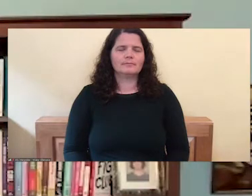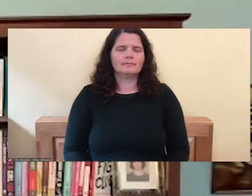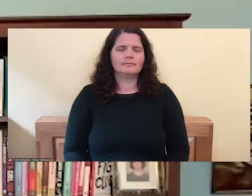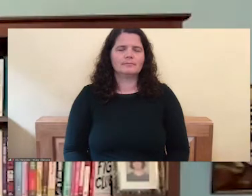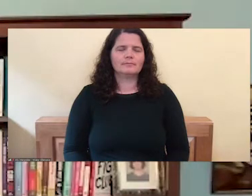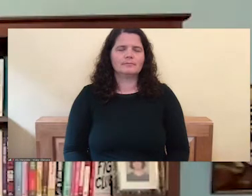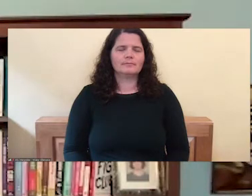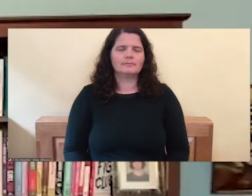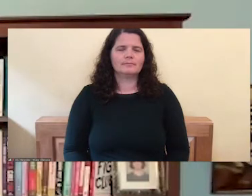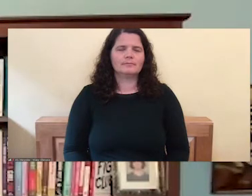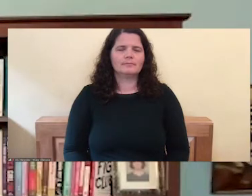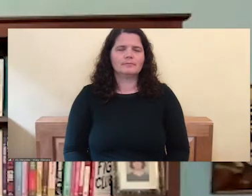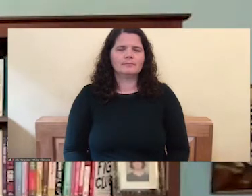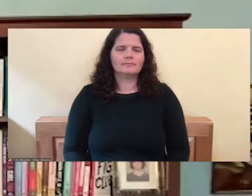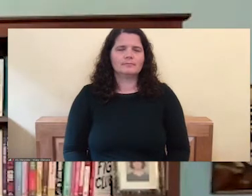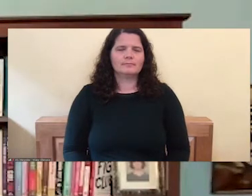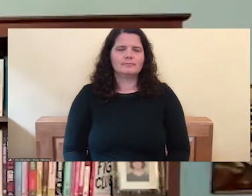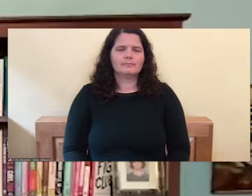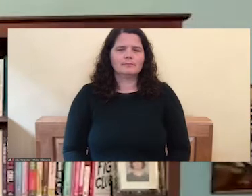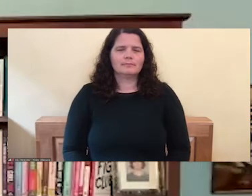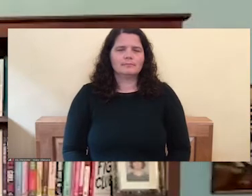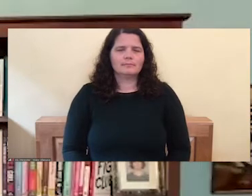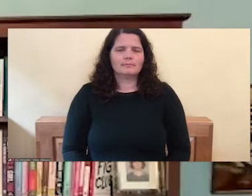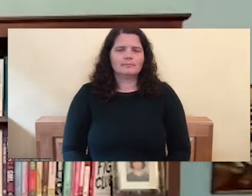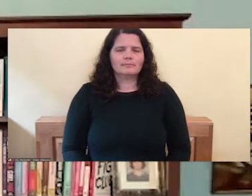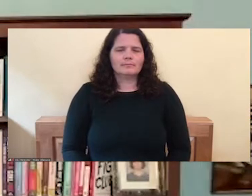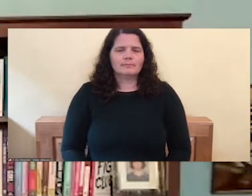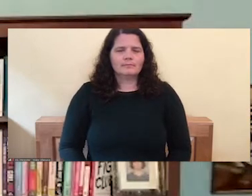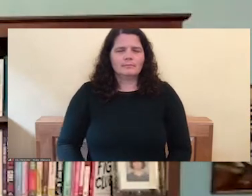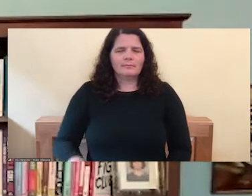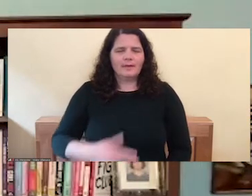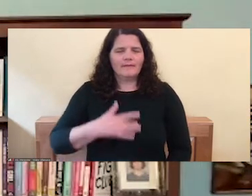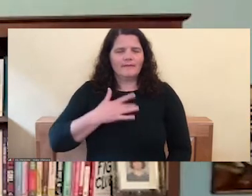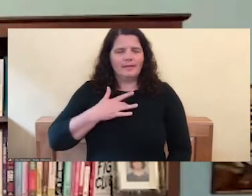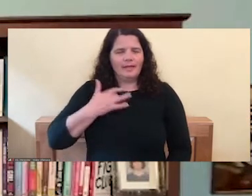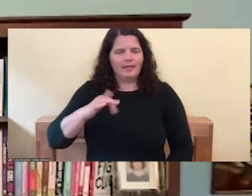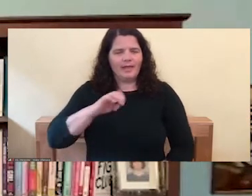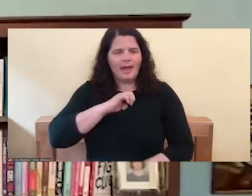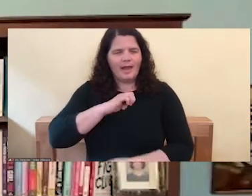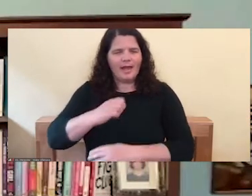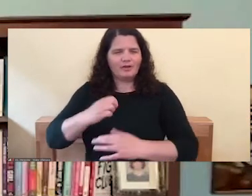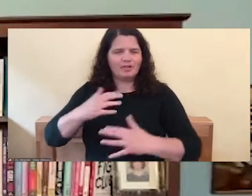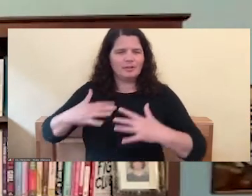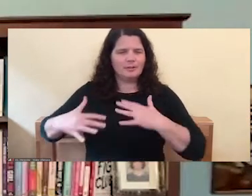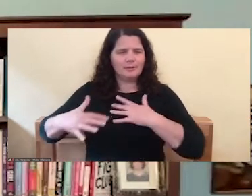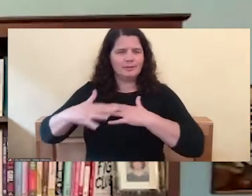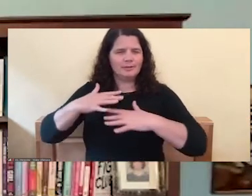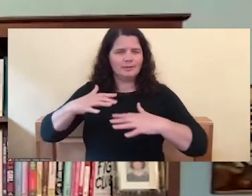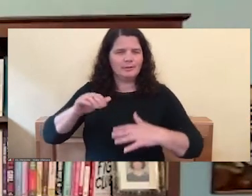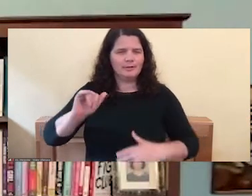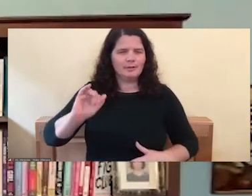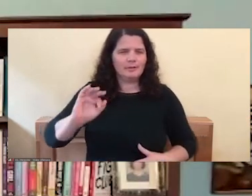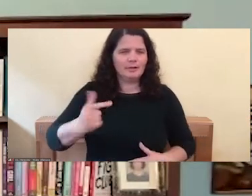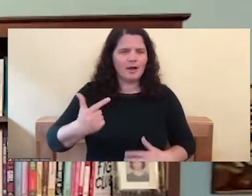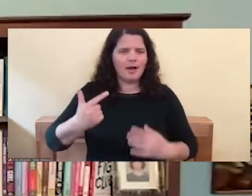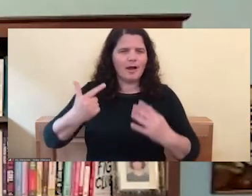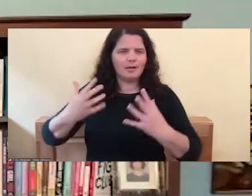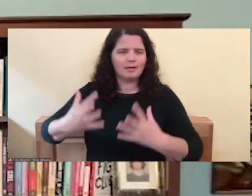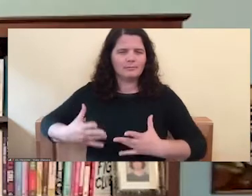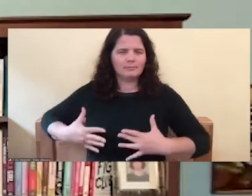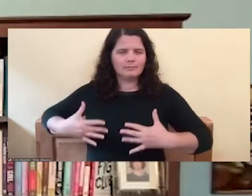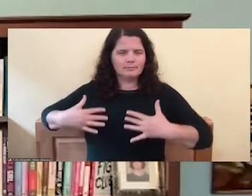So really just feeling the energy of this, this yang energy flowing through up your straight back,